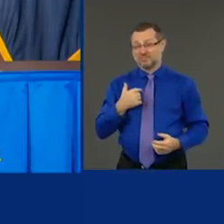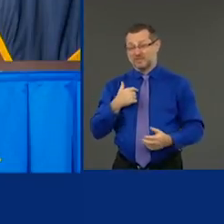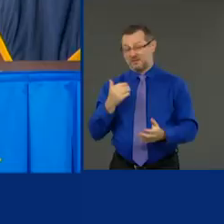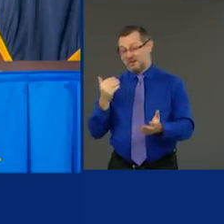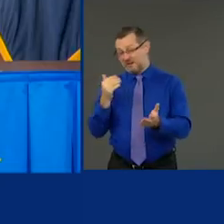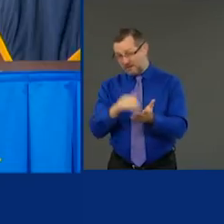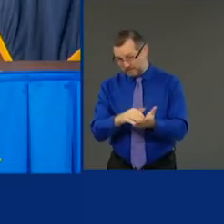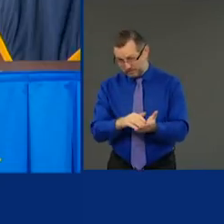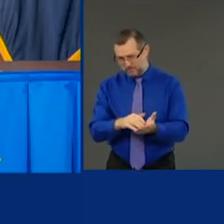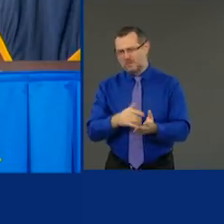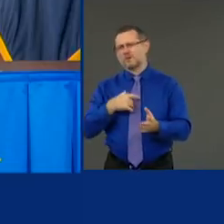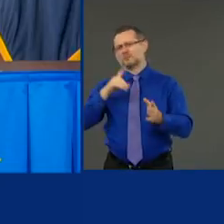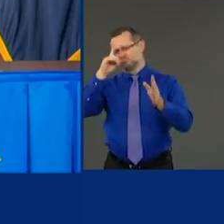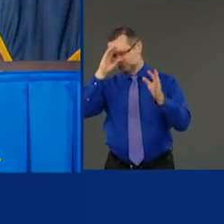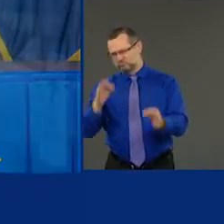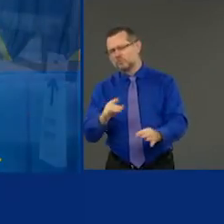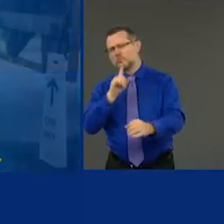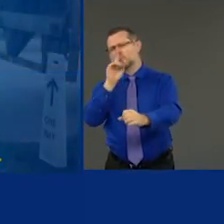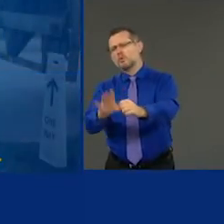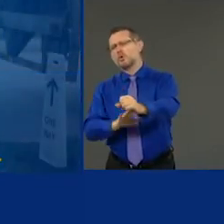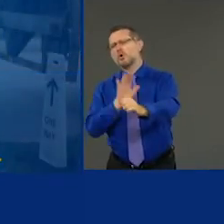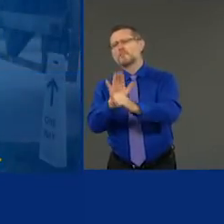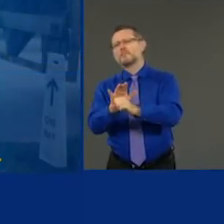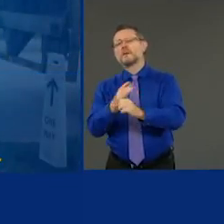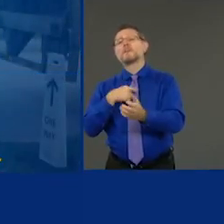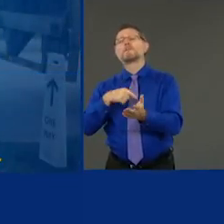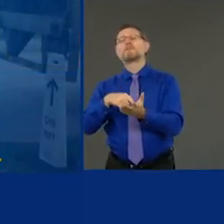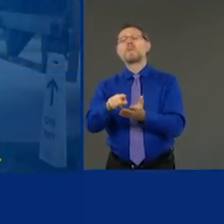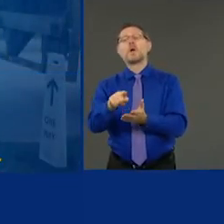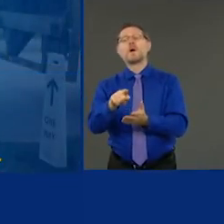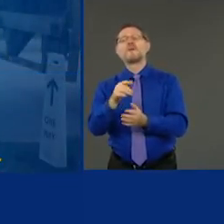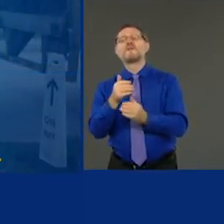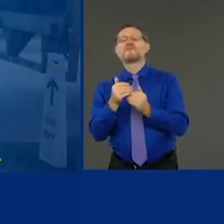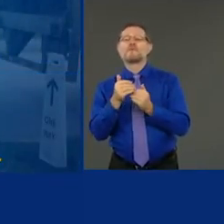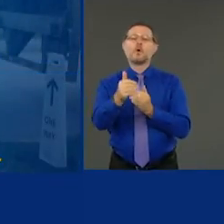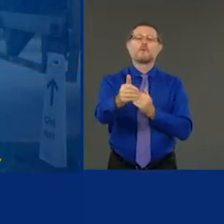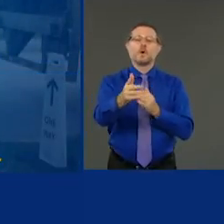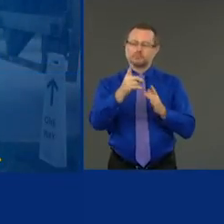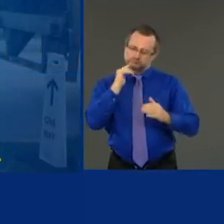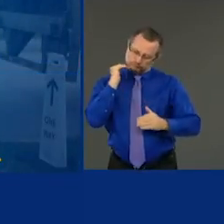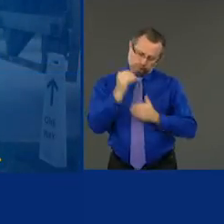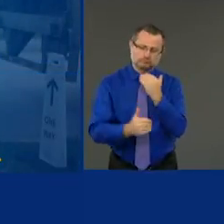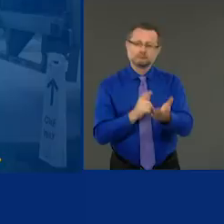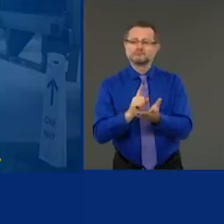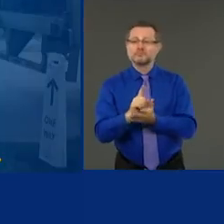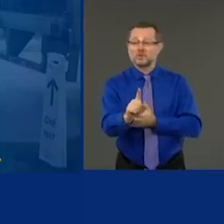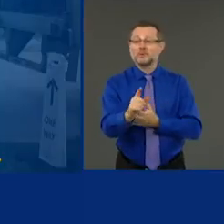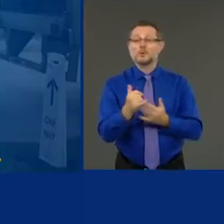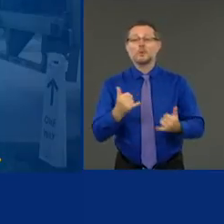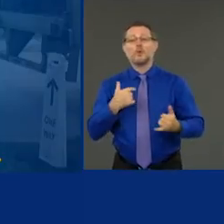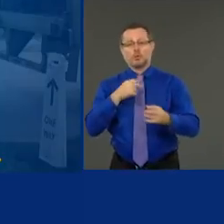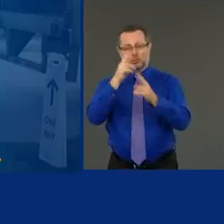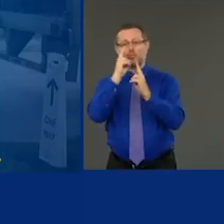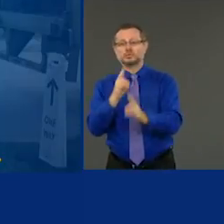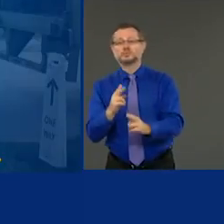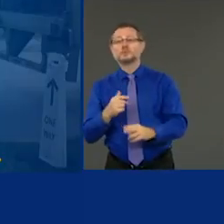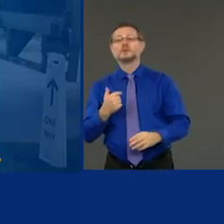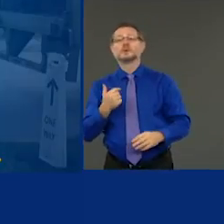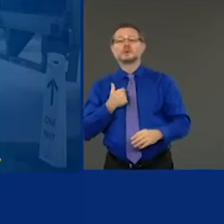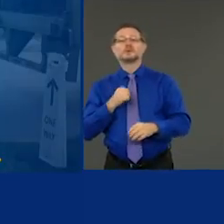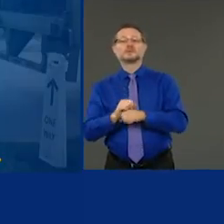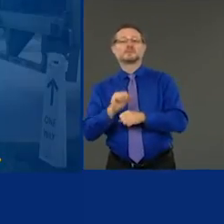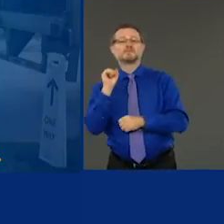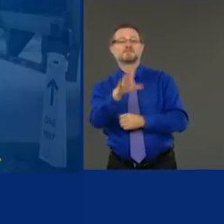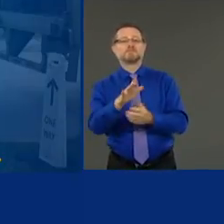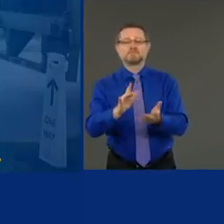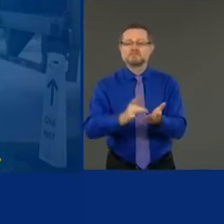pay forward that I made on behalf of New Yorkers and we're going to honor it and we are honor it, honoring it. We're sending drugs to Florida. We've been working